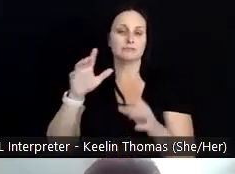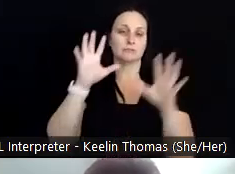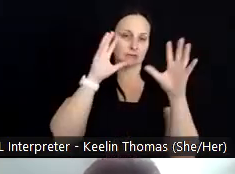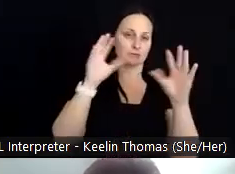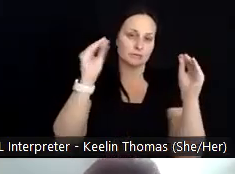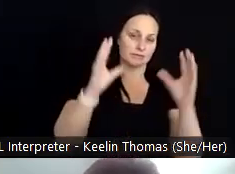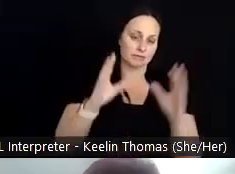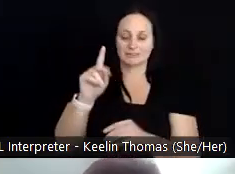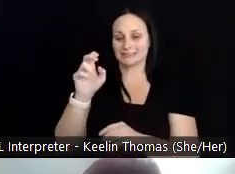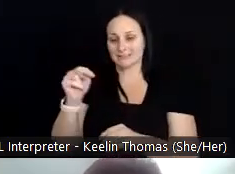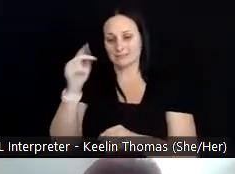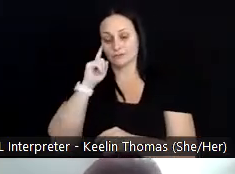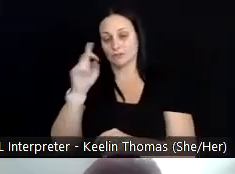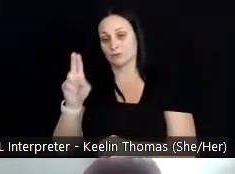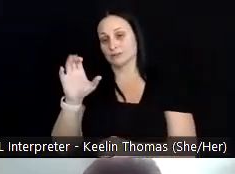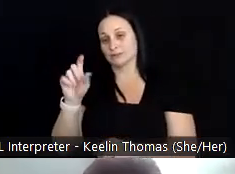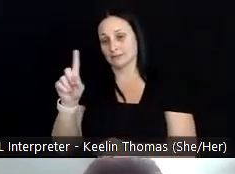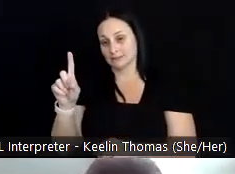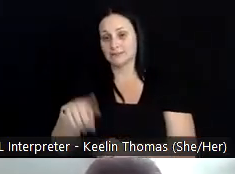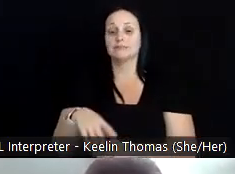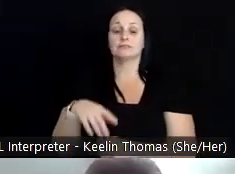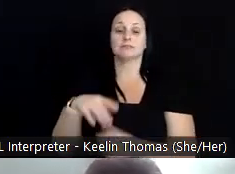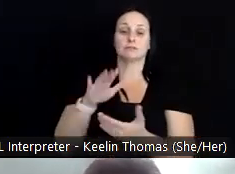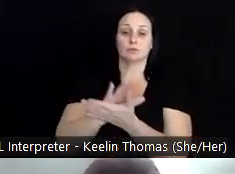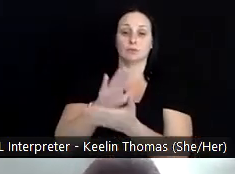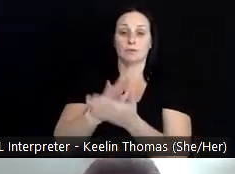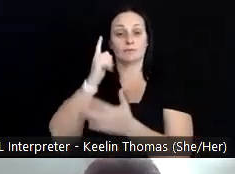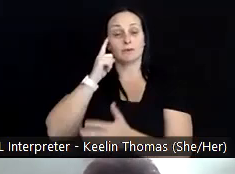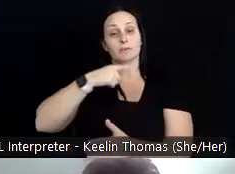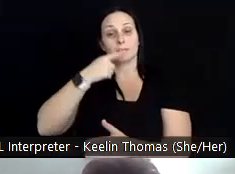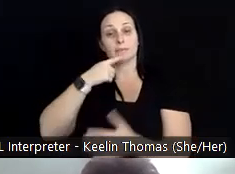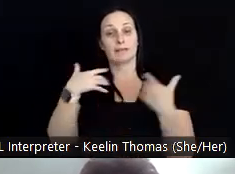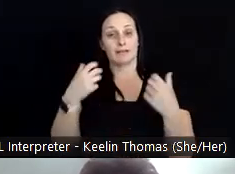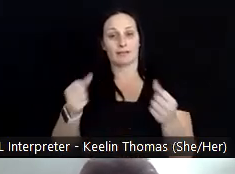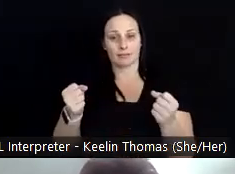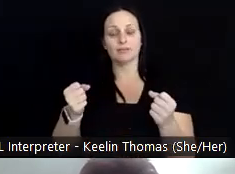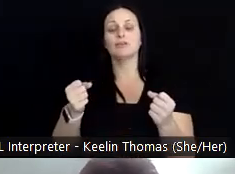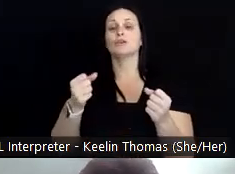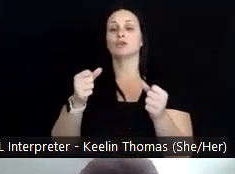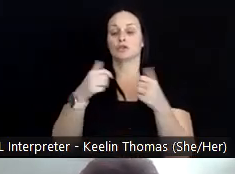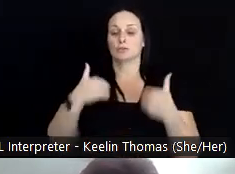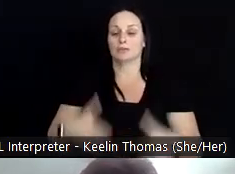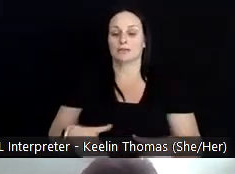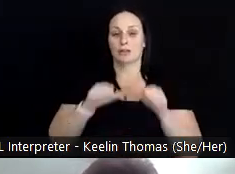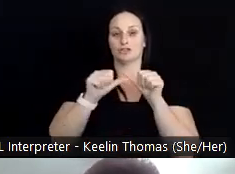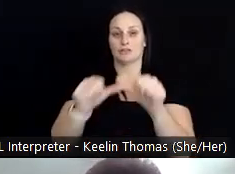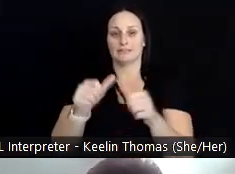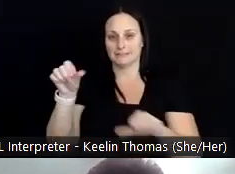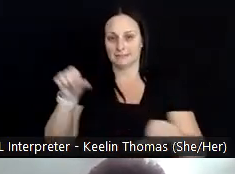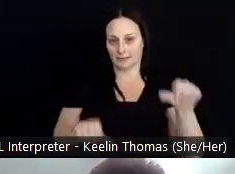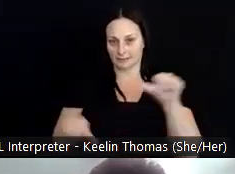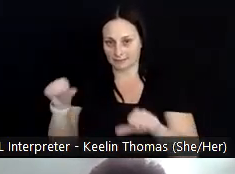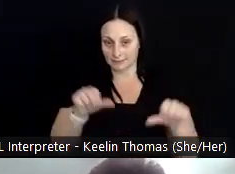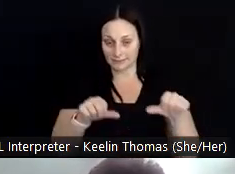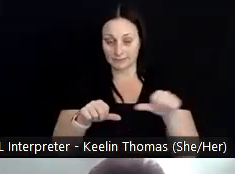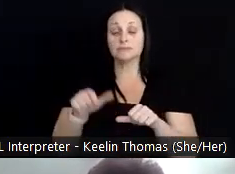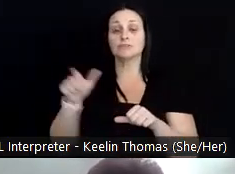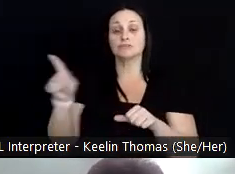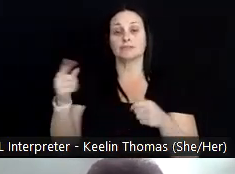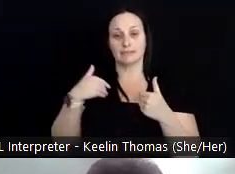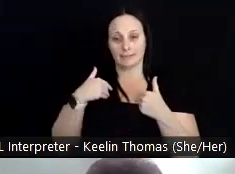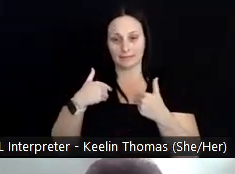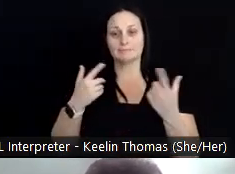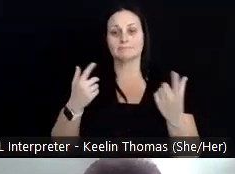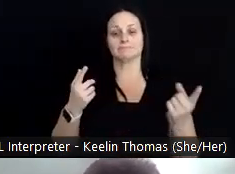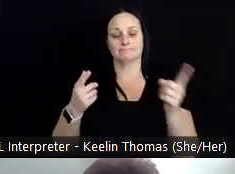San Diego Herbert Wertheim School of Public Health and Human Longevity Science. She has a joint appointment